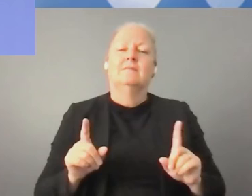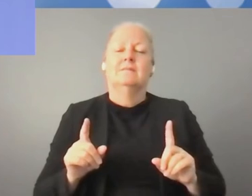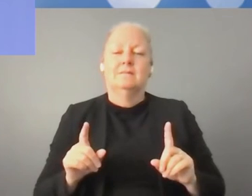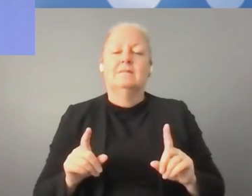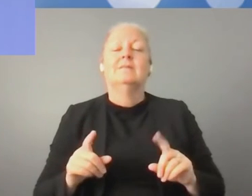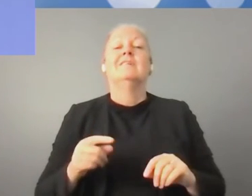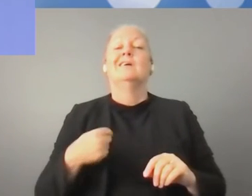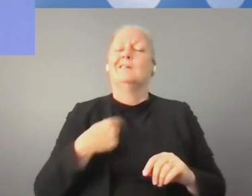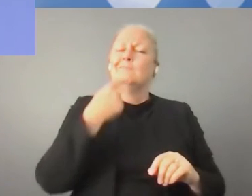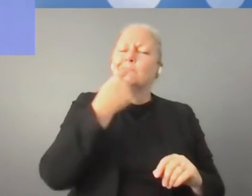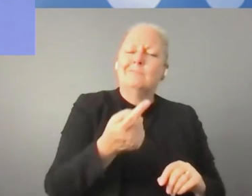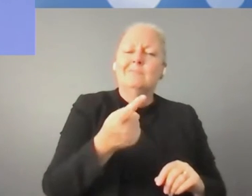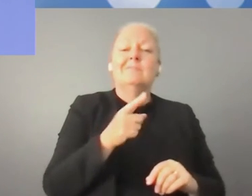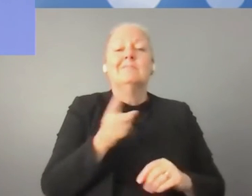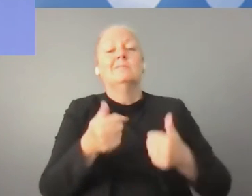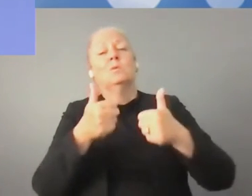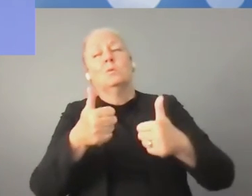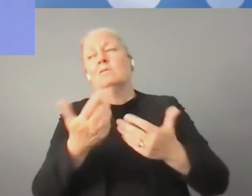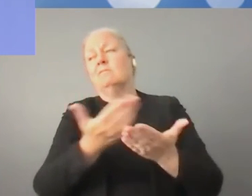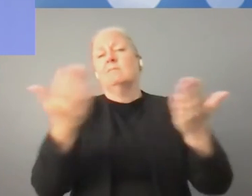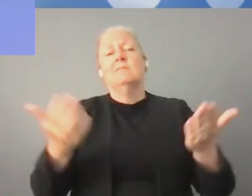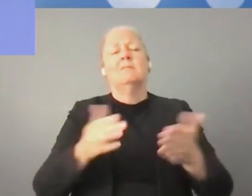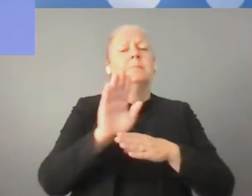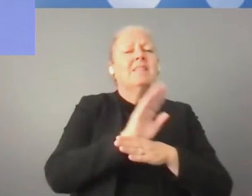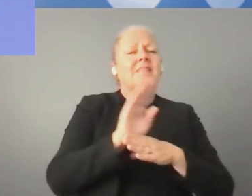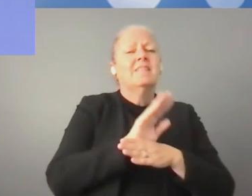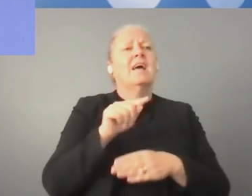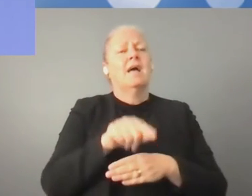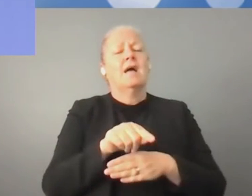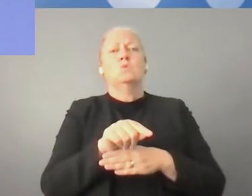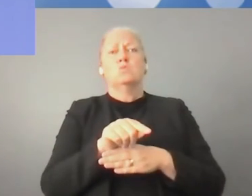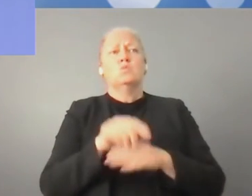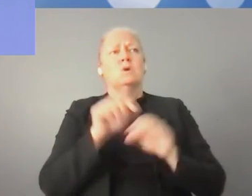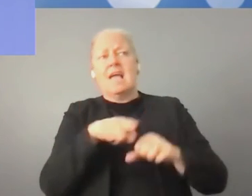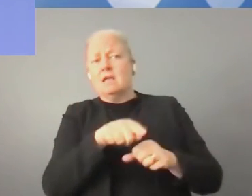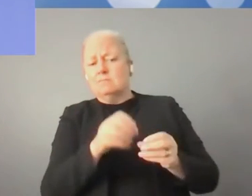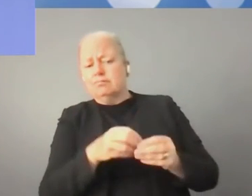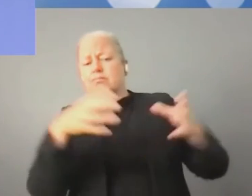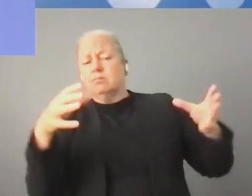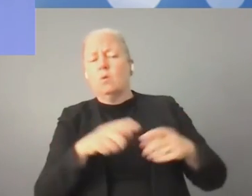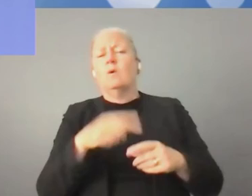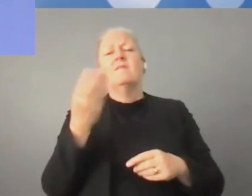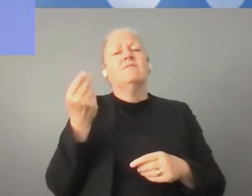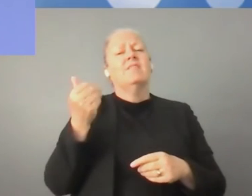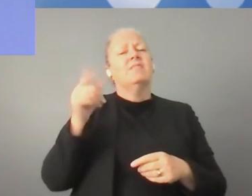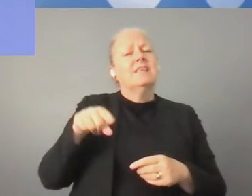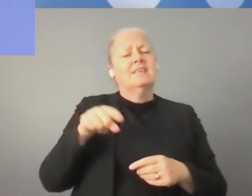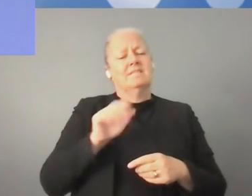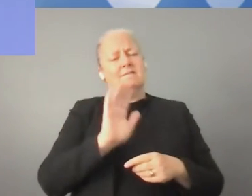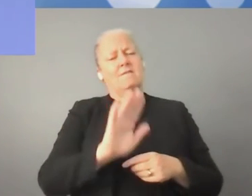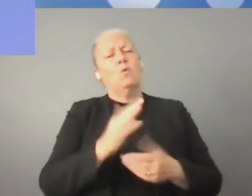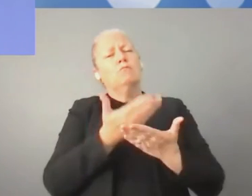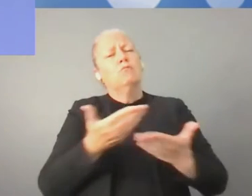it's good for businesses with high growth potential, funding needs for developing a product, rapid growth ambitions.